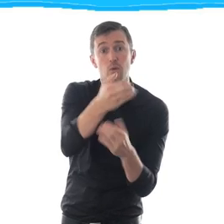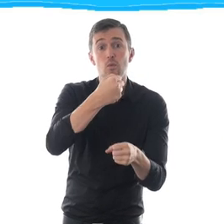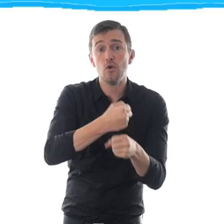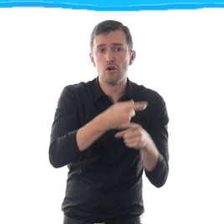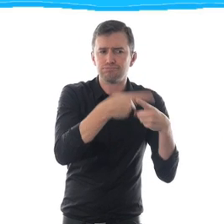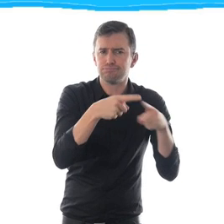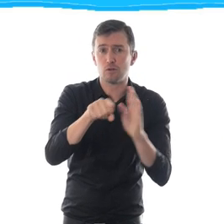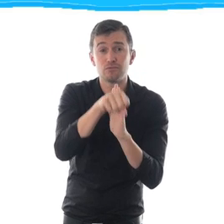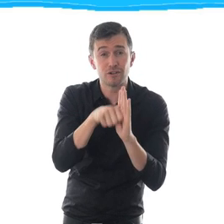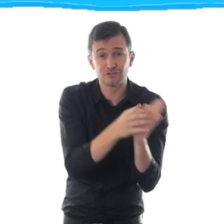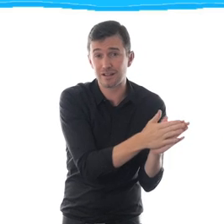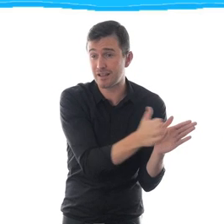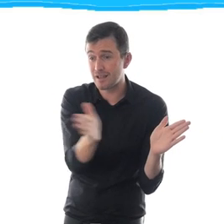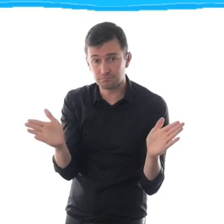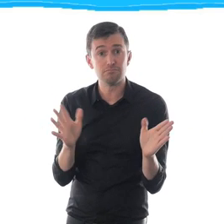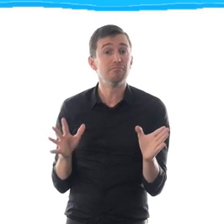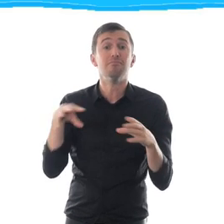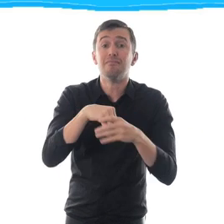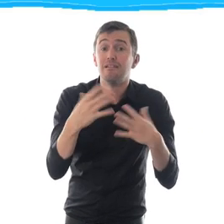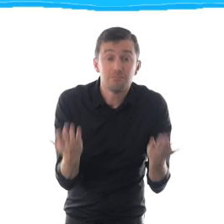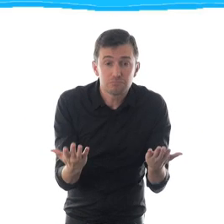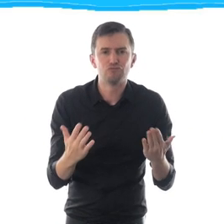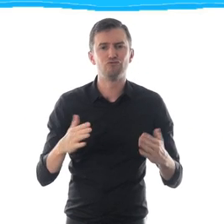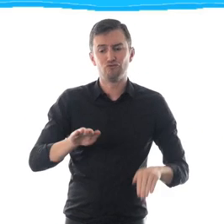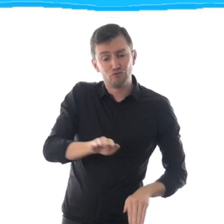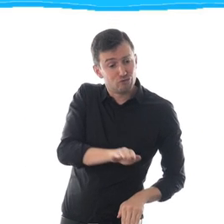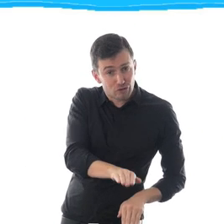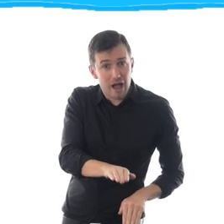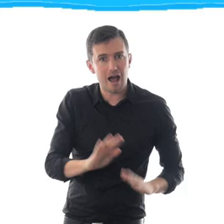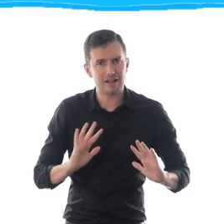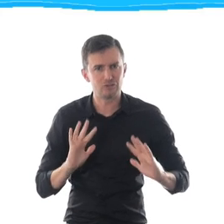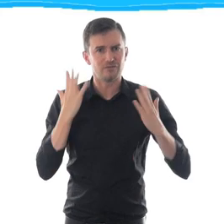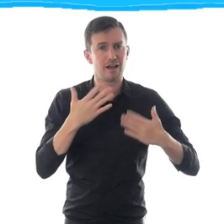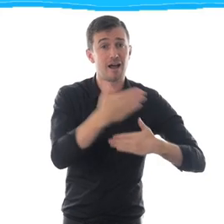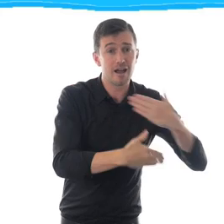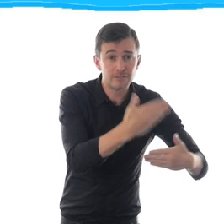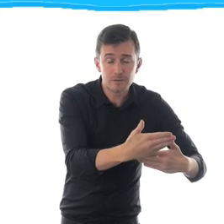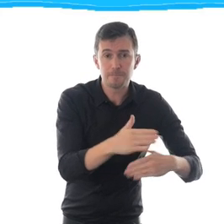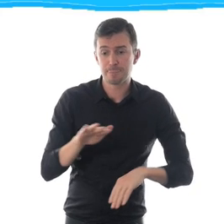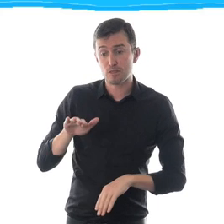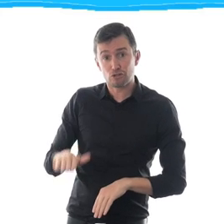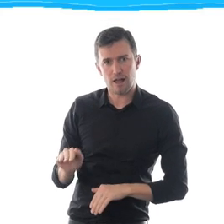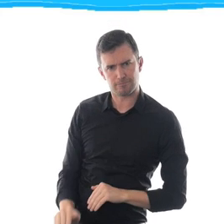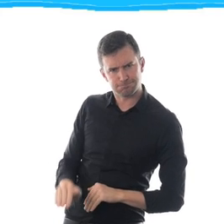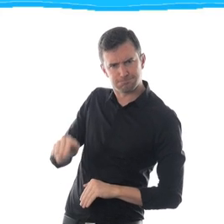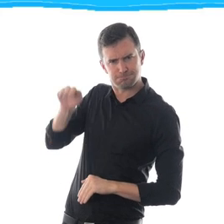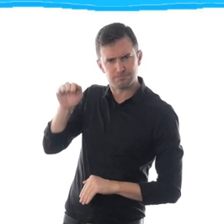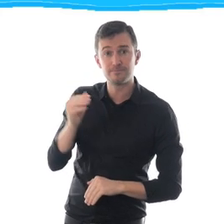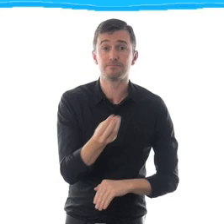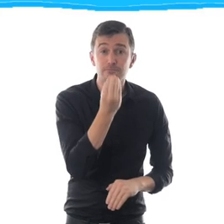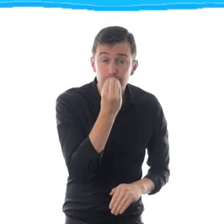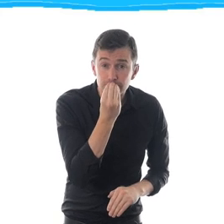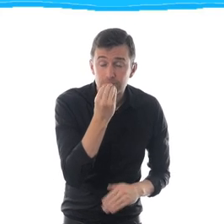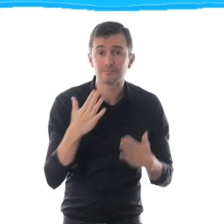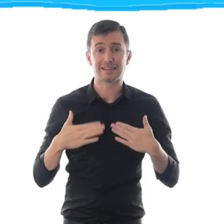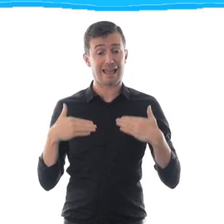child survival and early child development, nutrition, health, HIV, water and sanitation, child